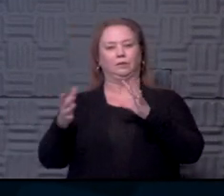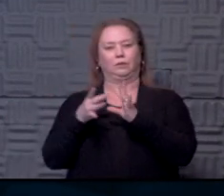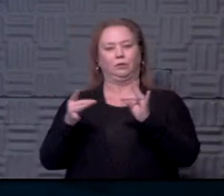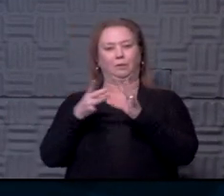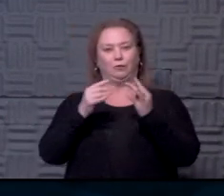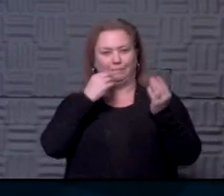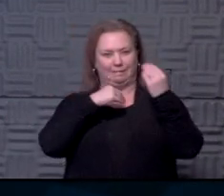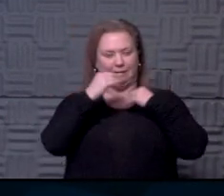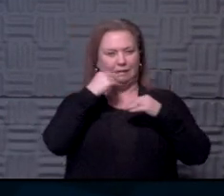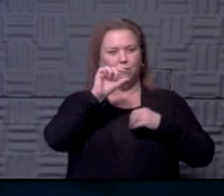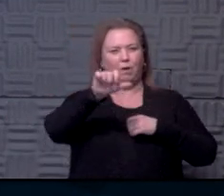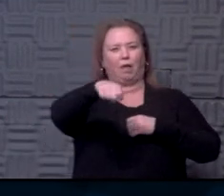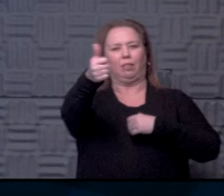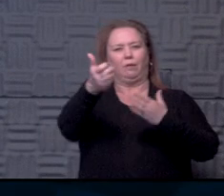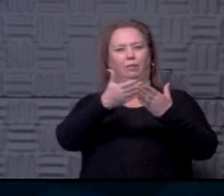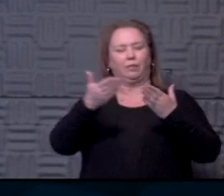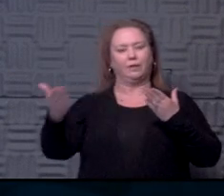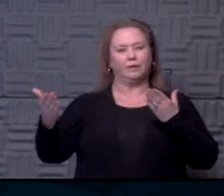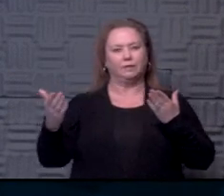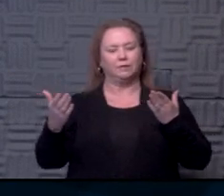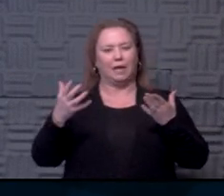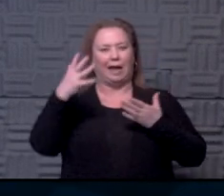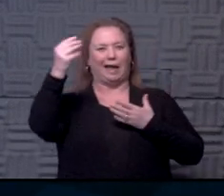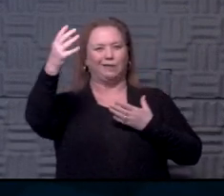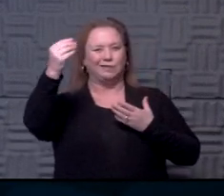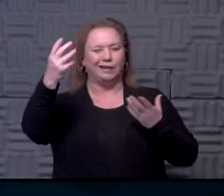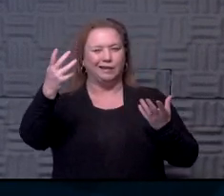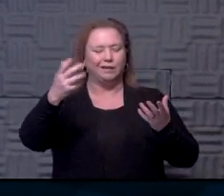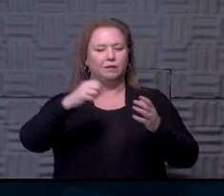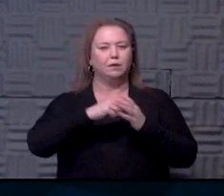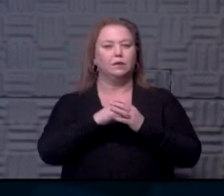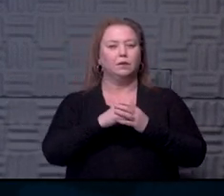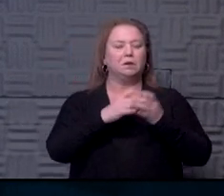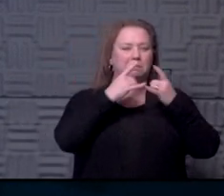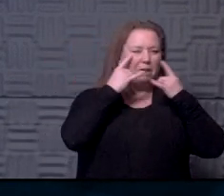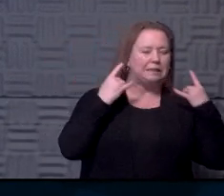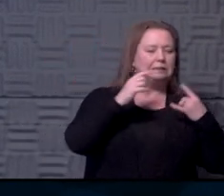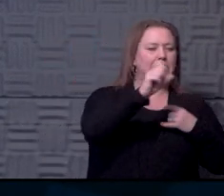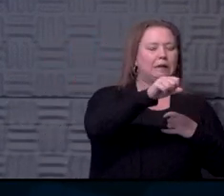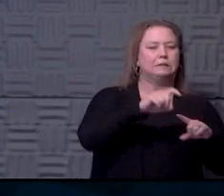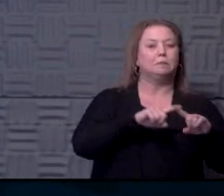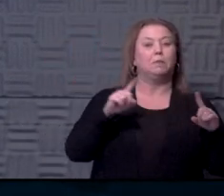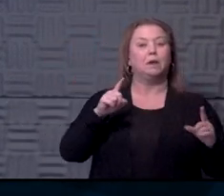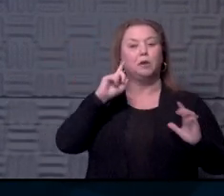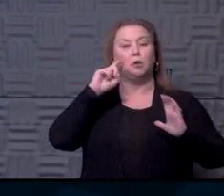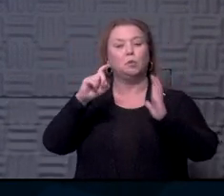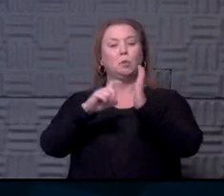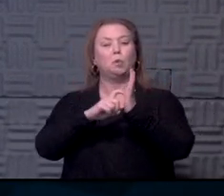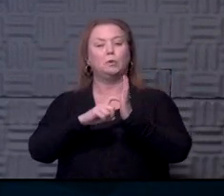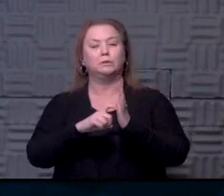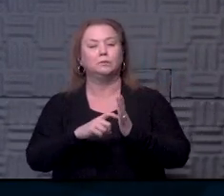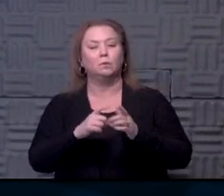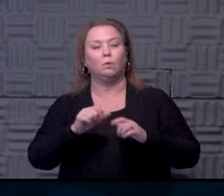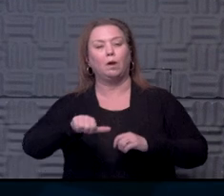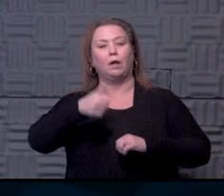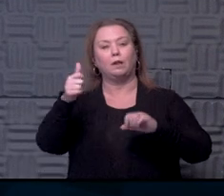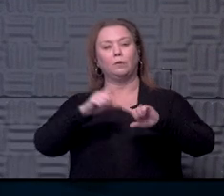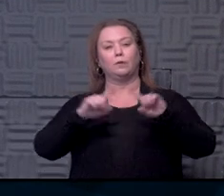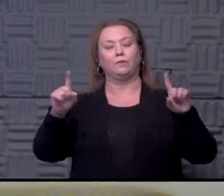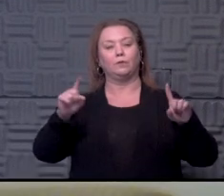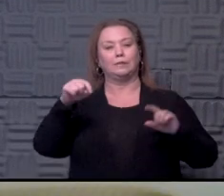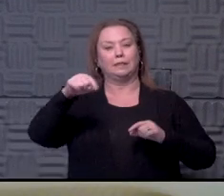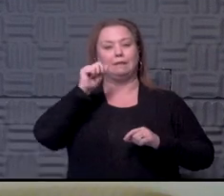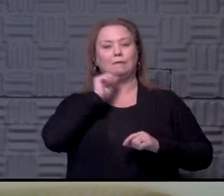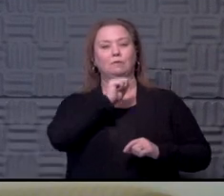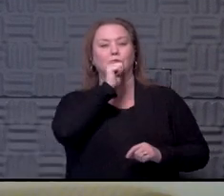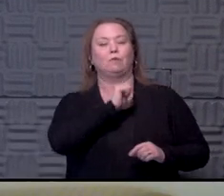mentioned the eating, for example, what other sorts of things outside of masking and physical distancing are noticeably different in Surprise this year?